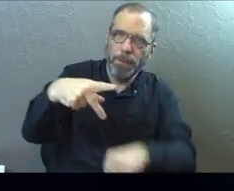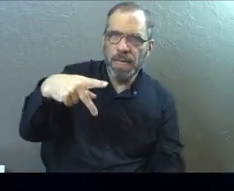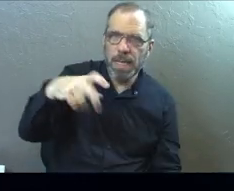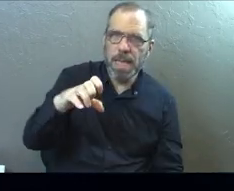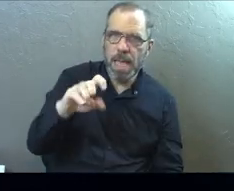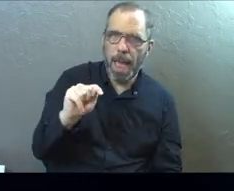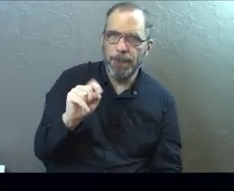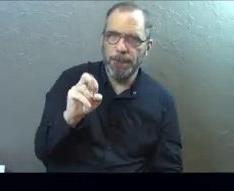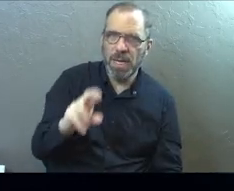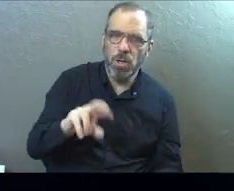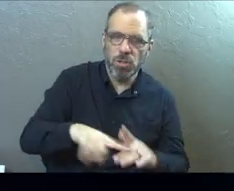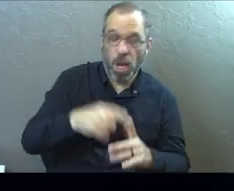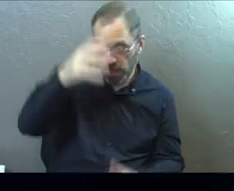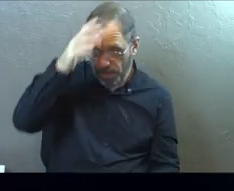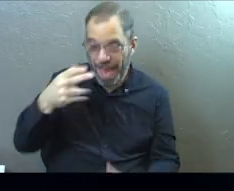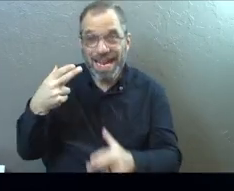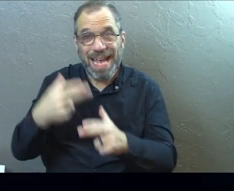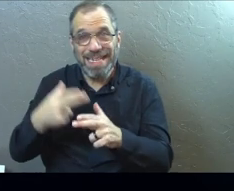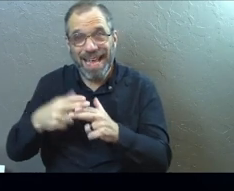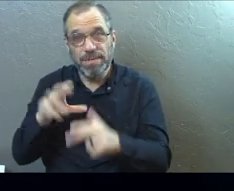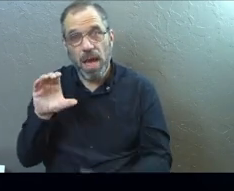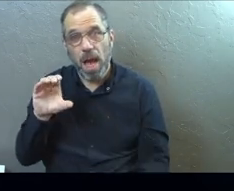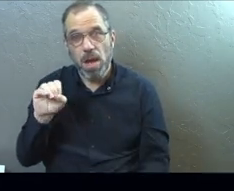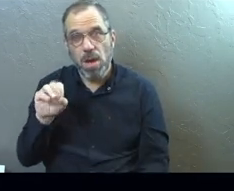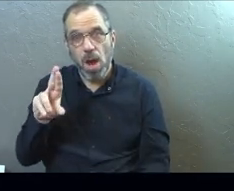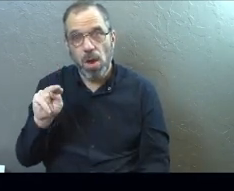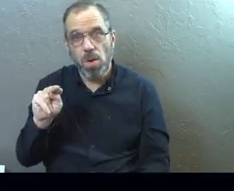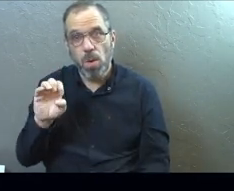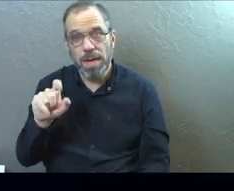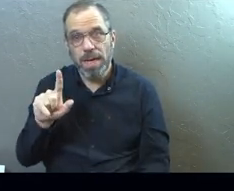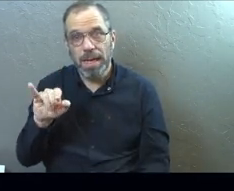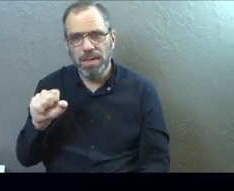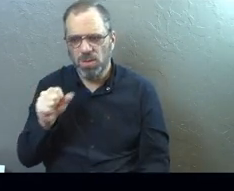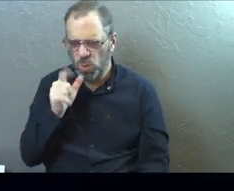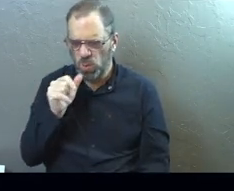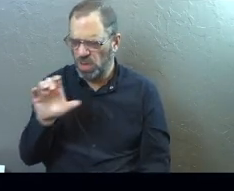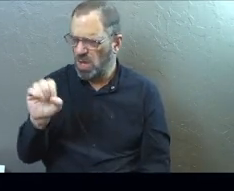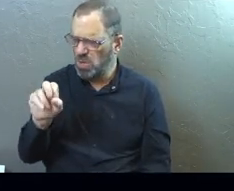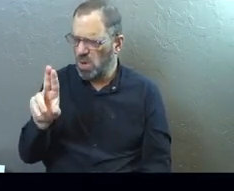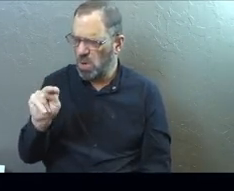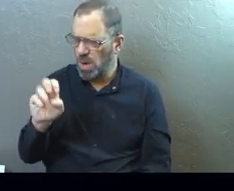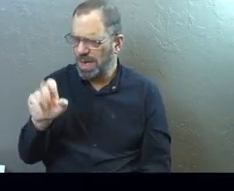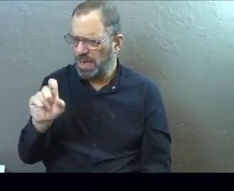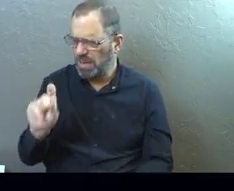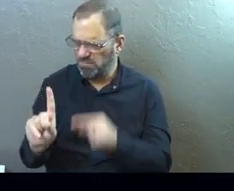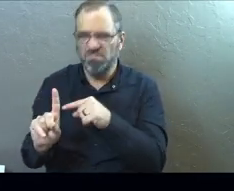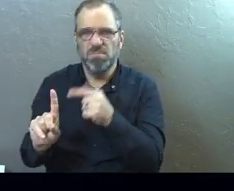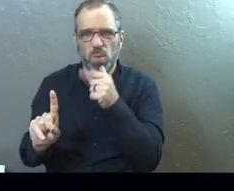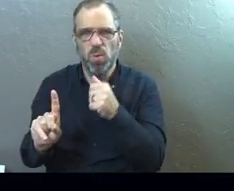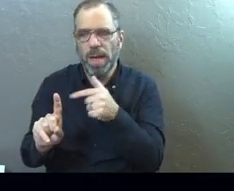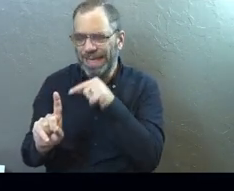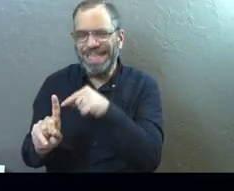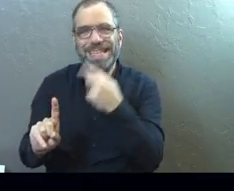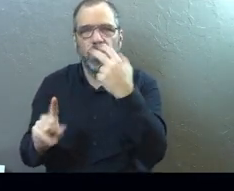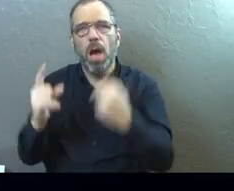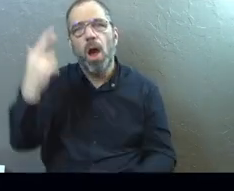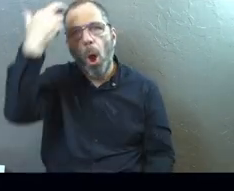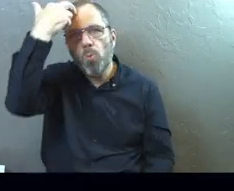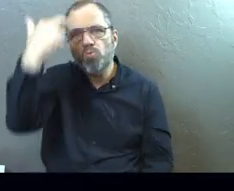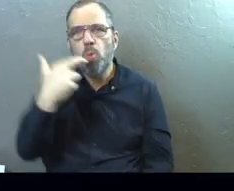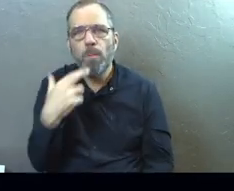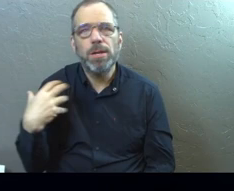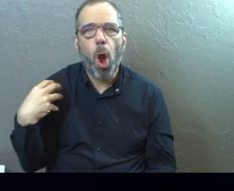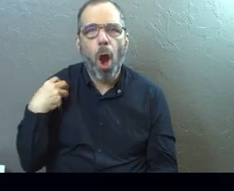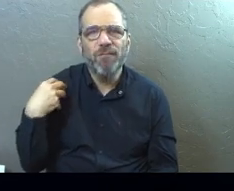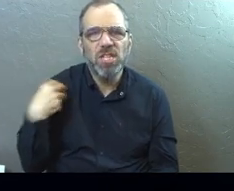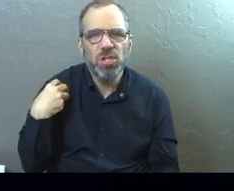gospel of Jesus, but it starts with a man named Cornelius. Who is Cornelius? First thing we see is he's a Roman officer,